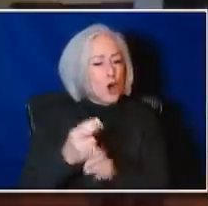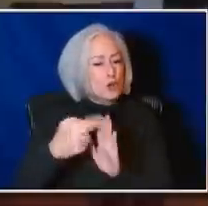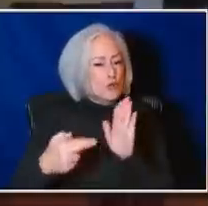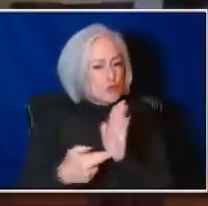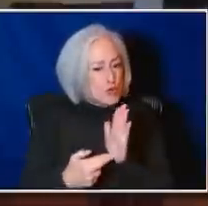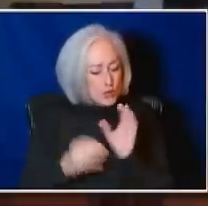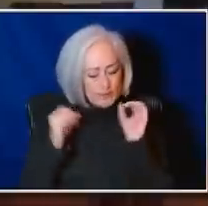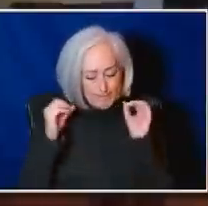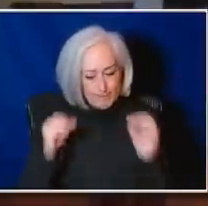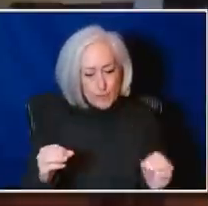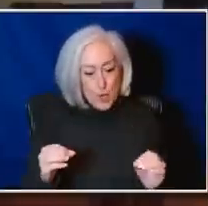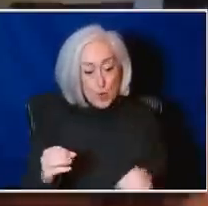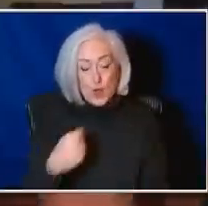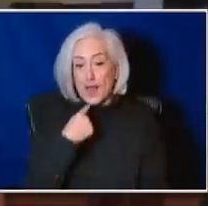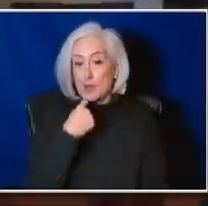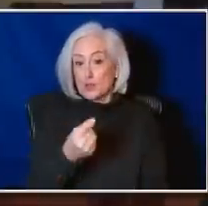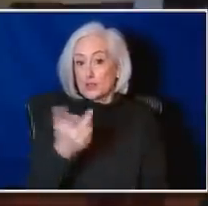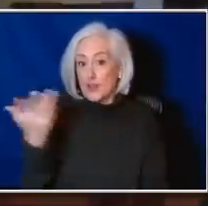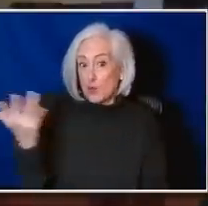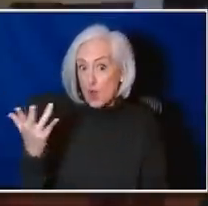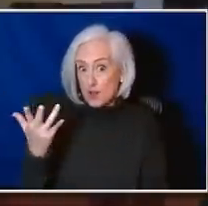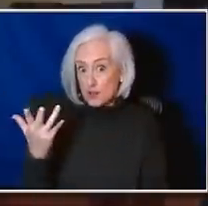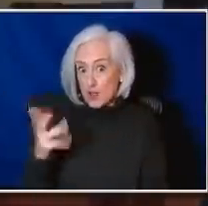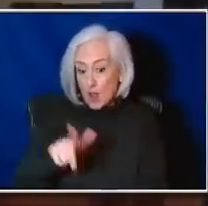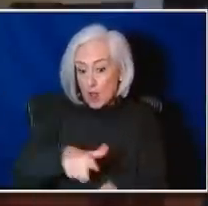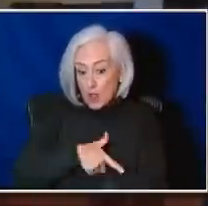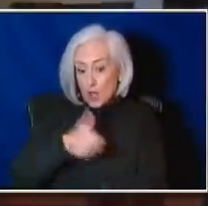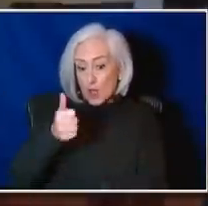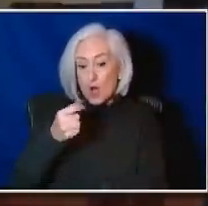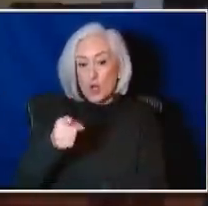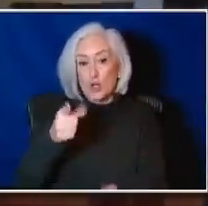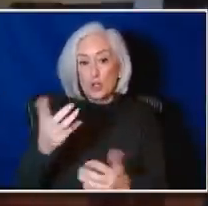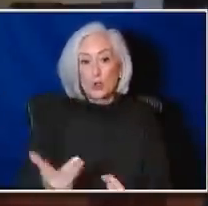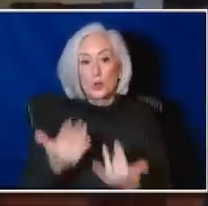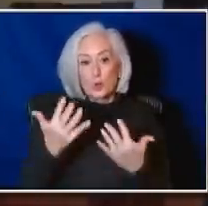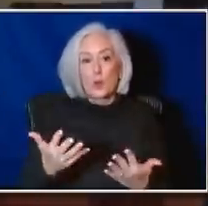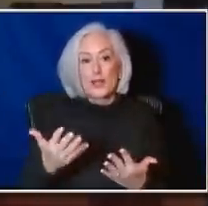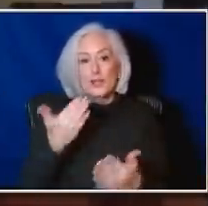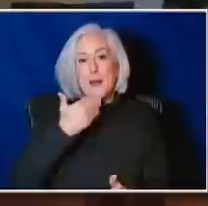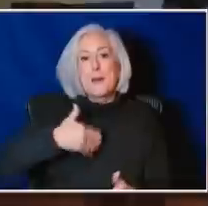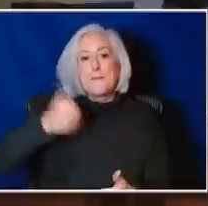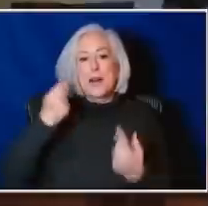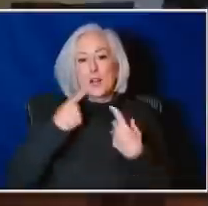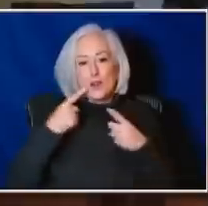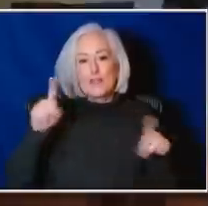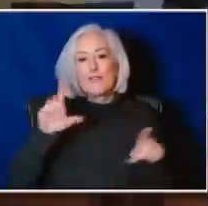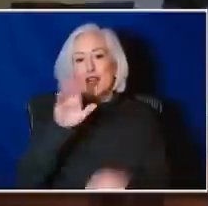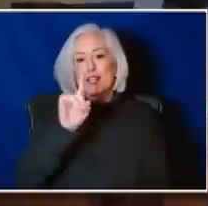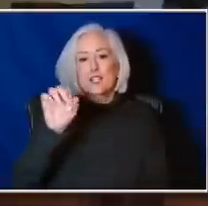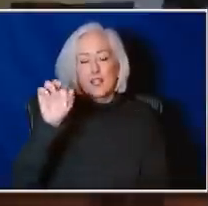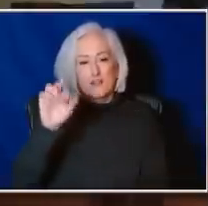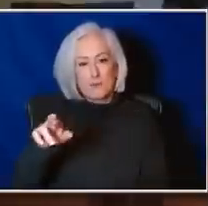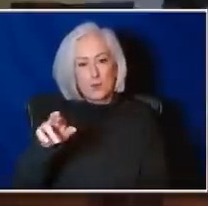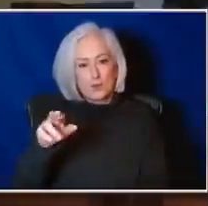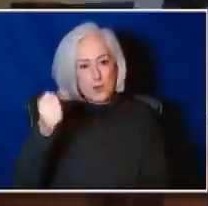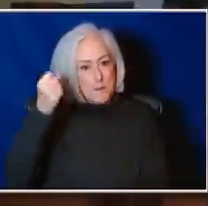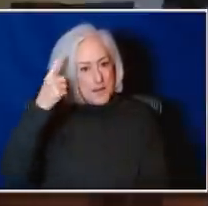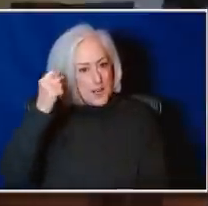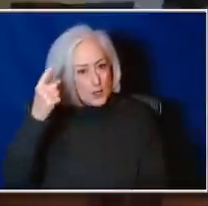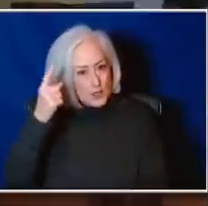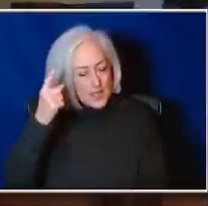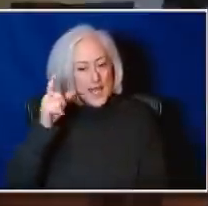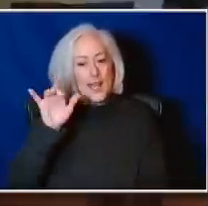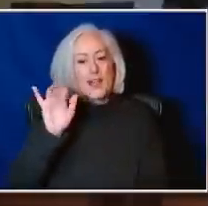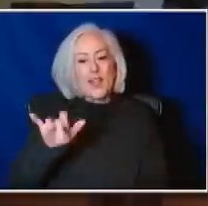What I'll say is the longer you wait, the better the effect of the booster, but you recognize the tension there. The